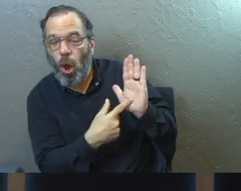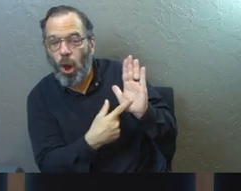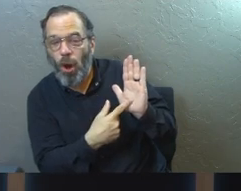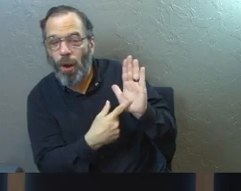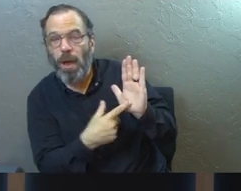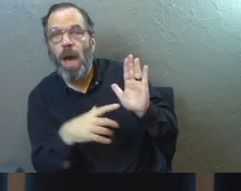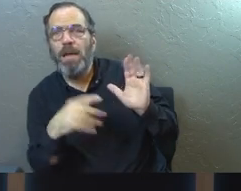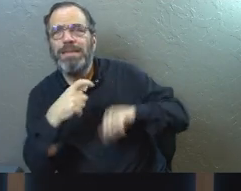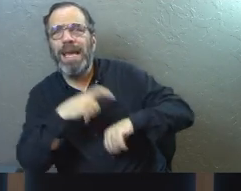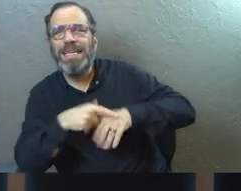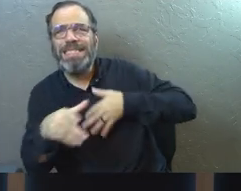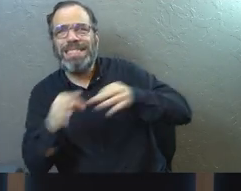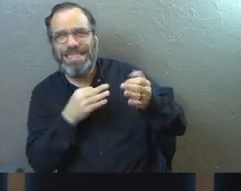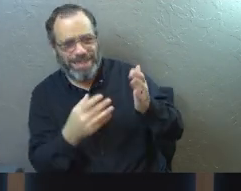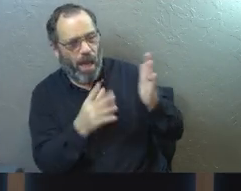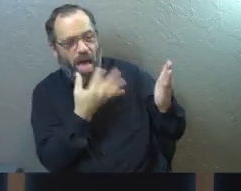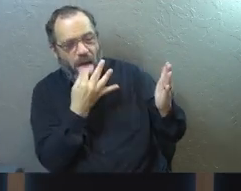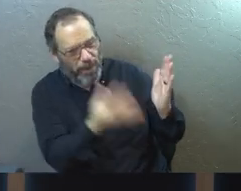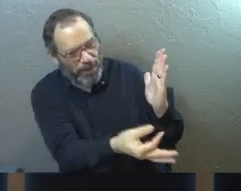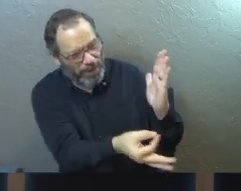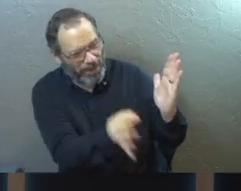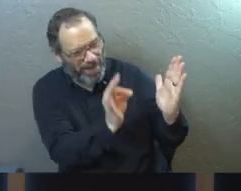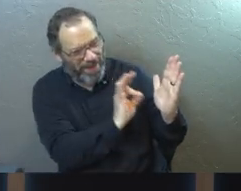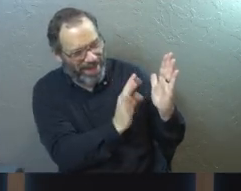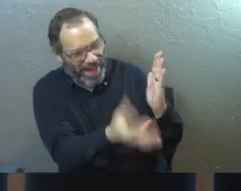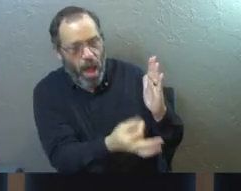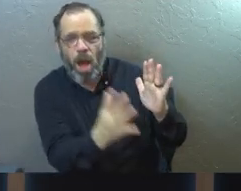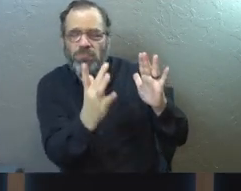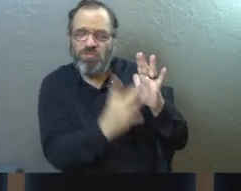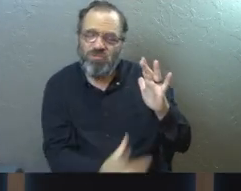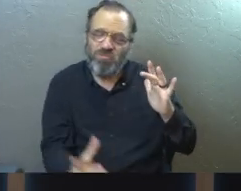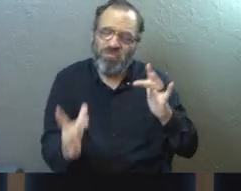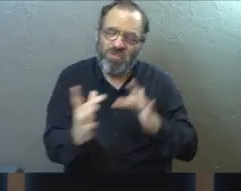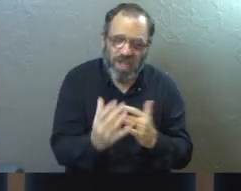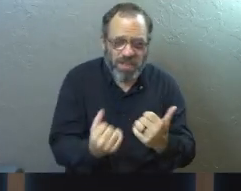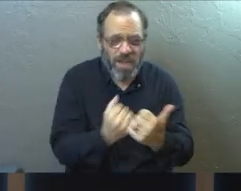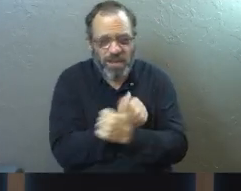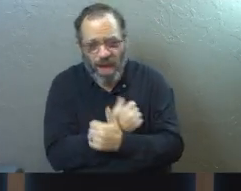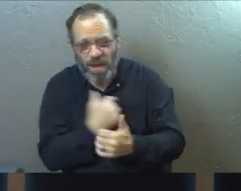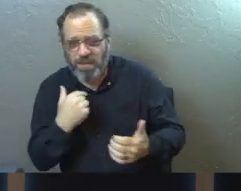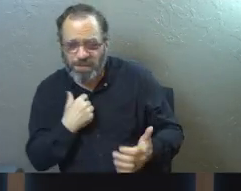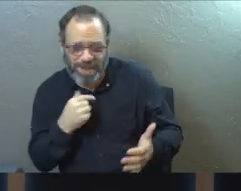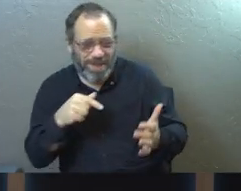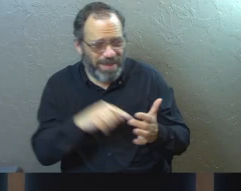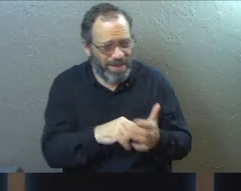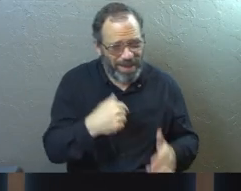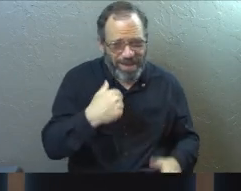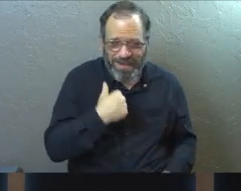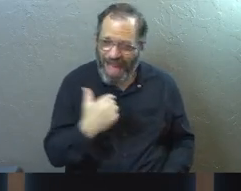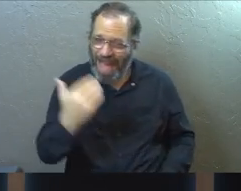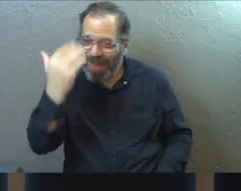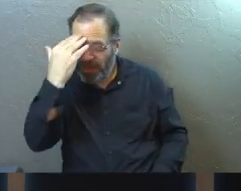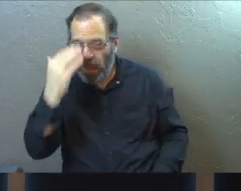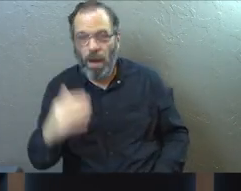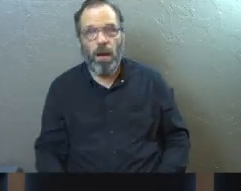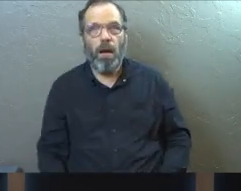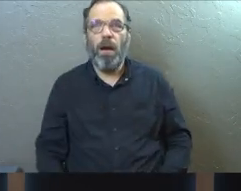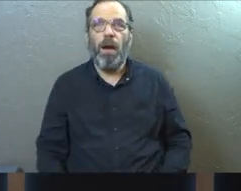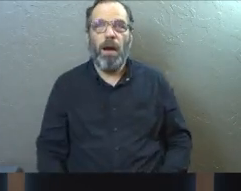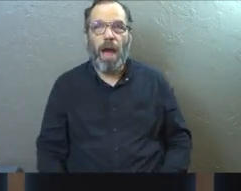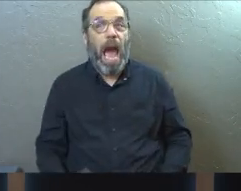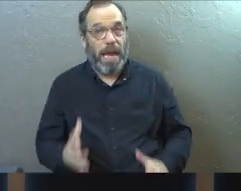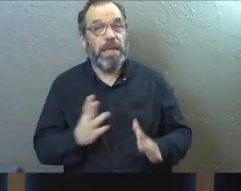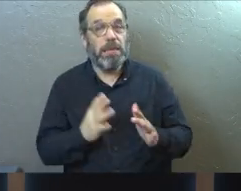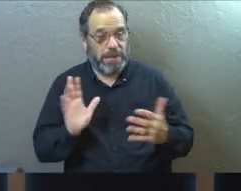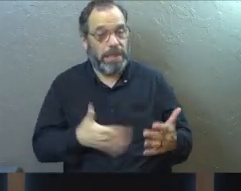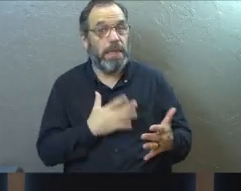Taking all the time, flipping through, and then we would sing Jesus Loves Me at the end, you know, and this like beautiful thing. You should hear how fast I can